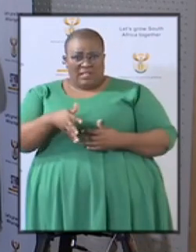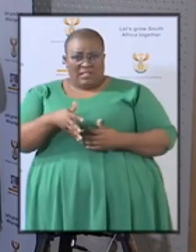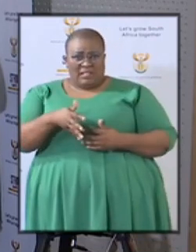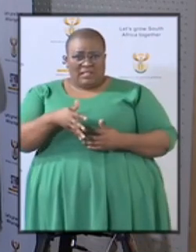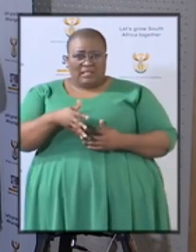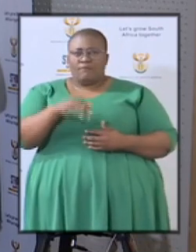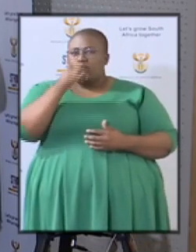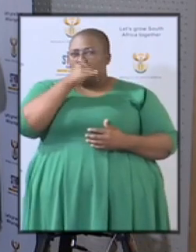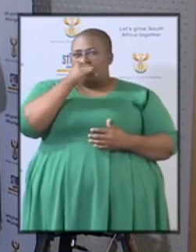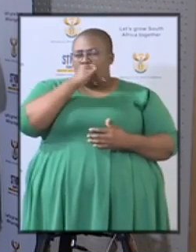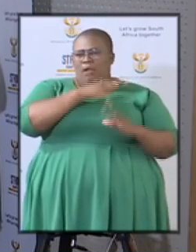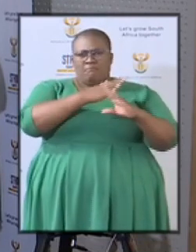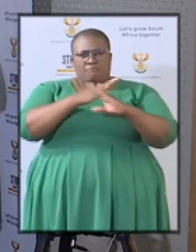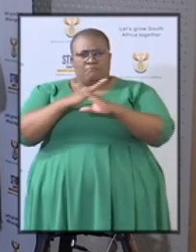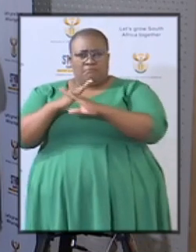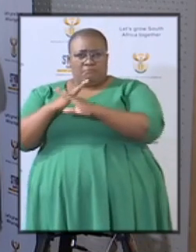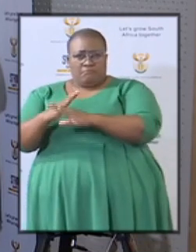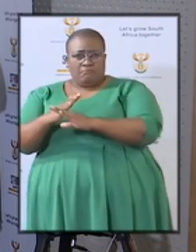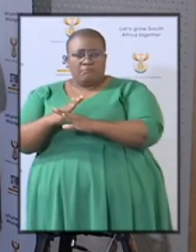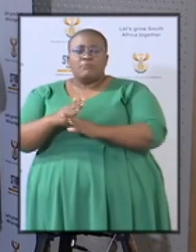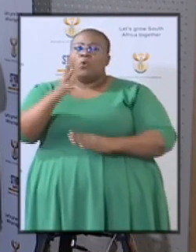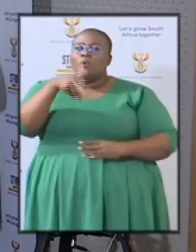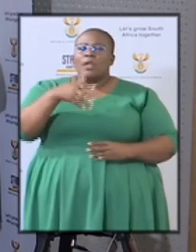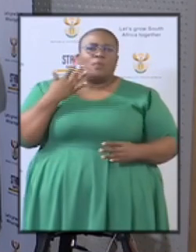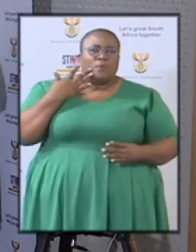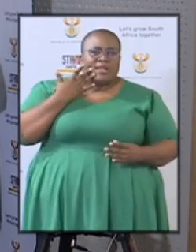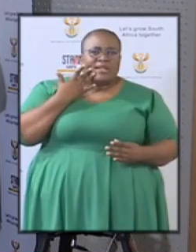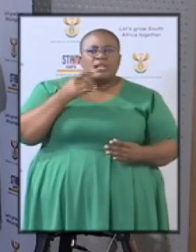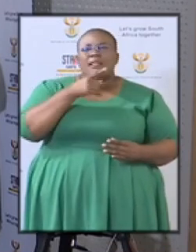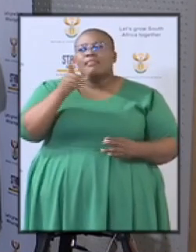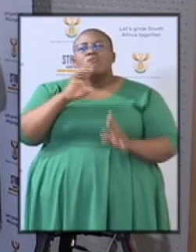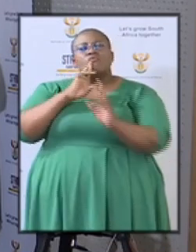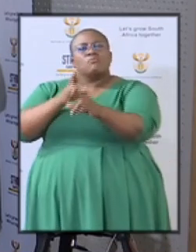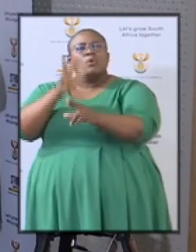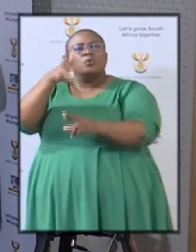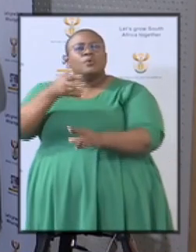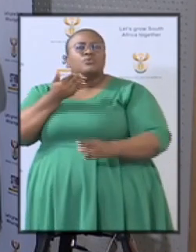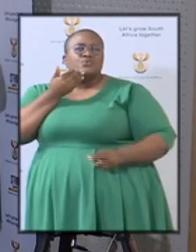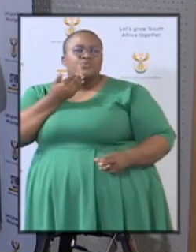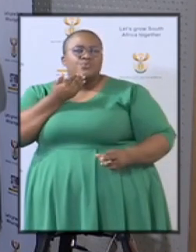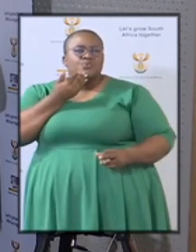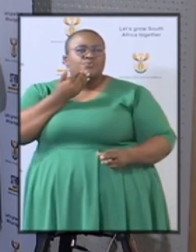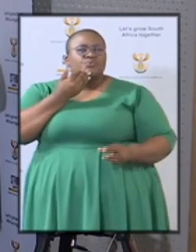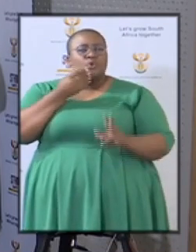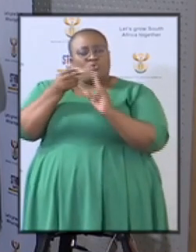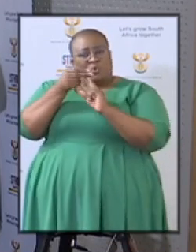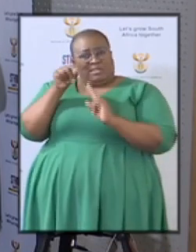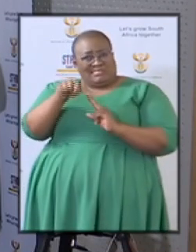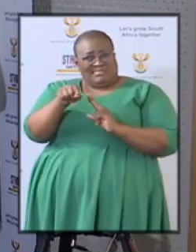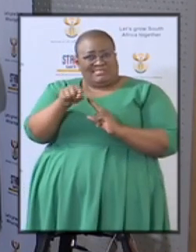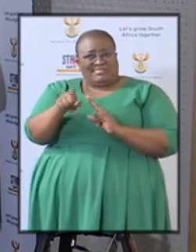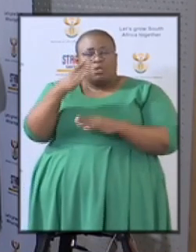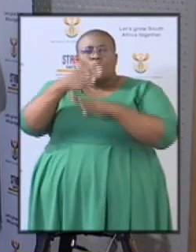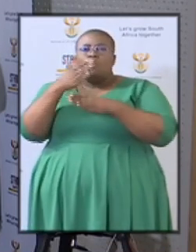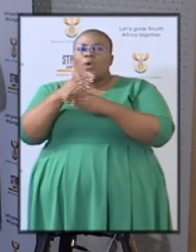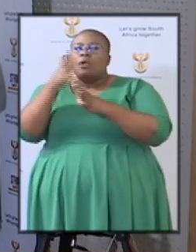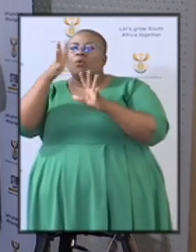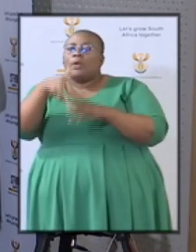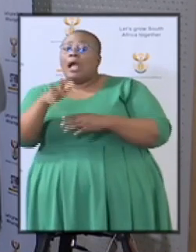when? To whom will they report to? How will this unit work together with the HOX,